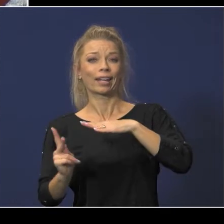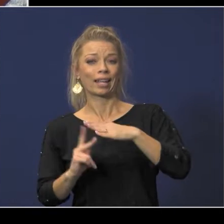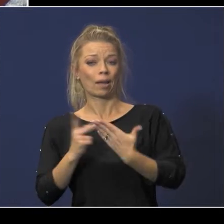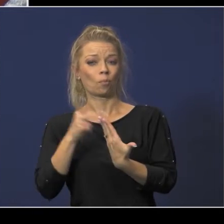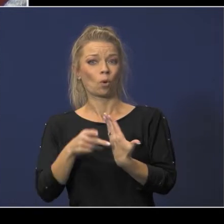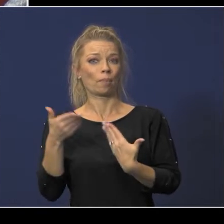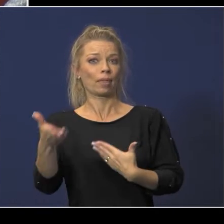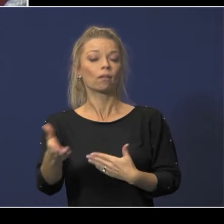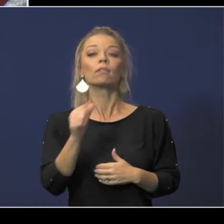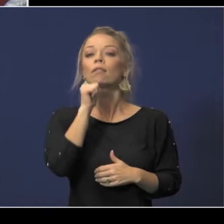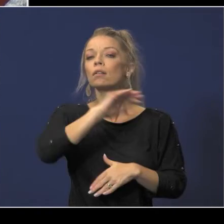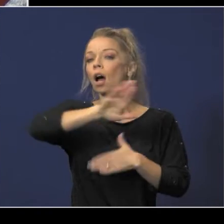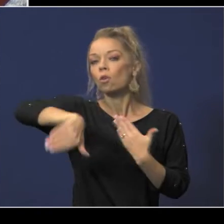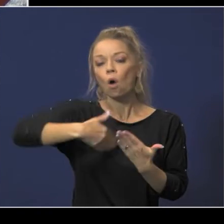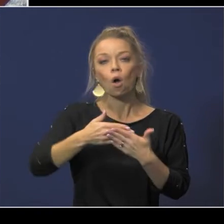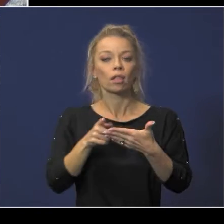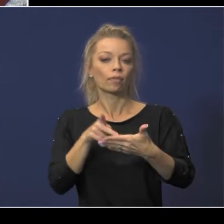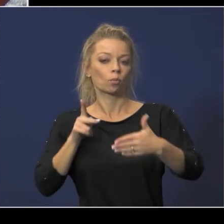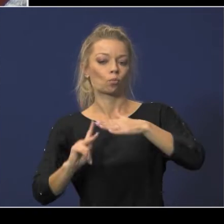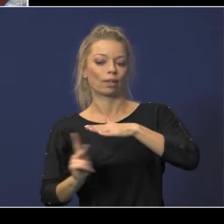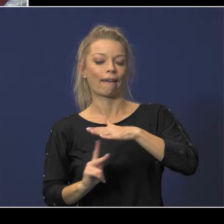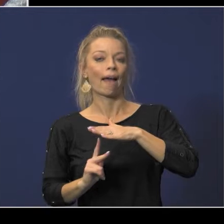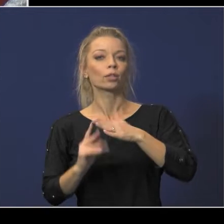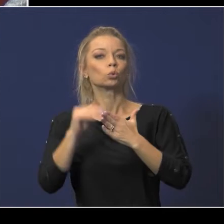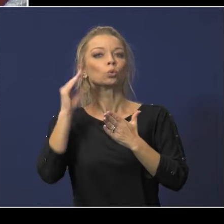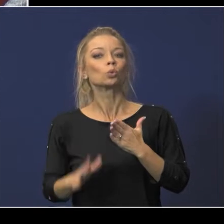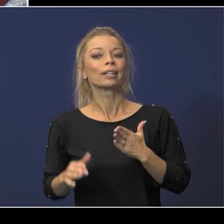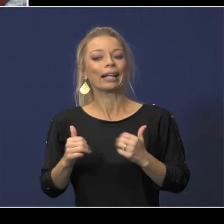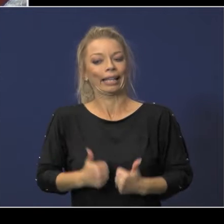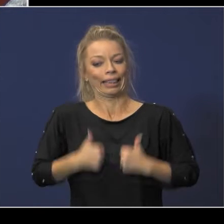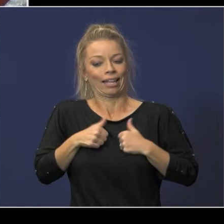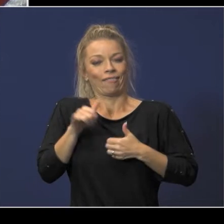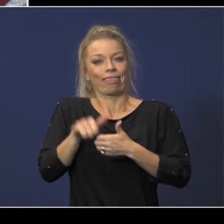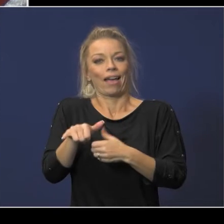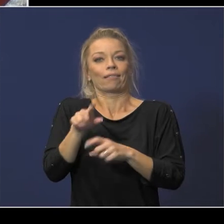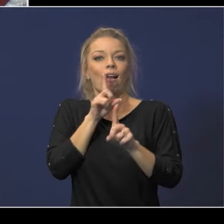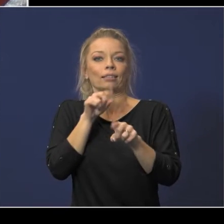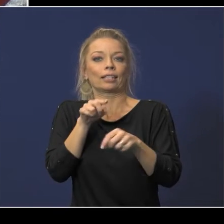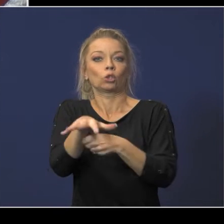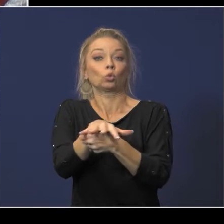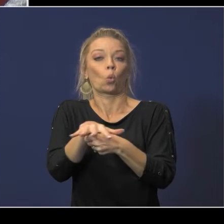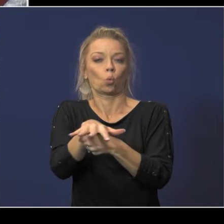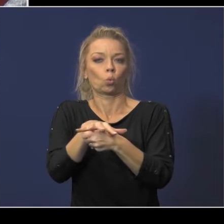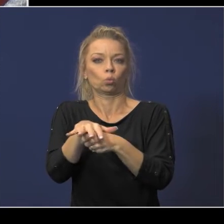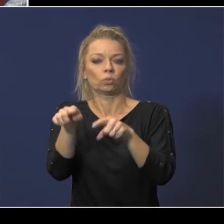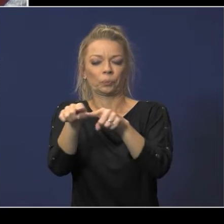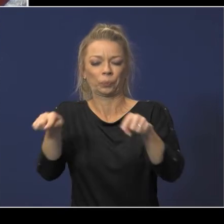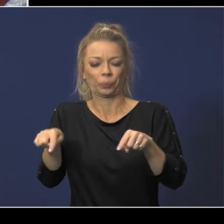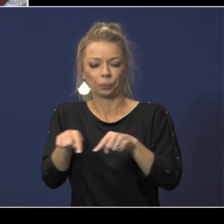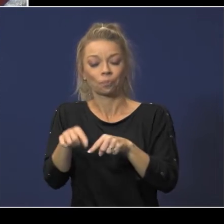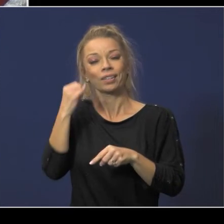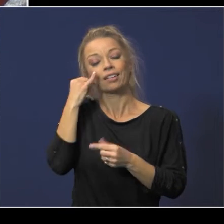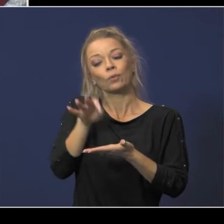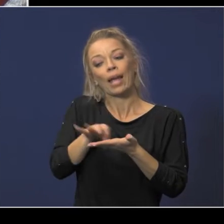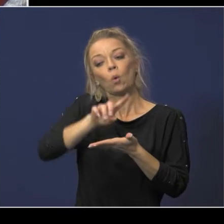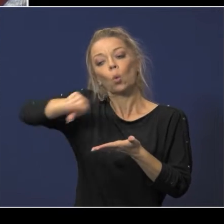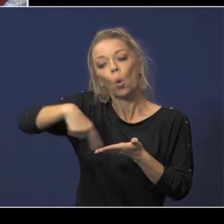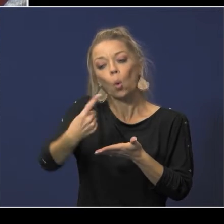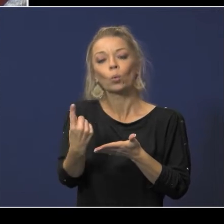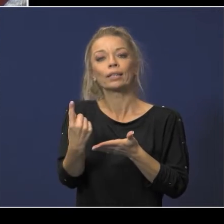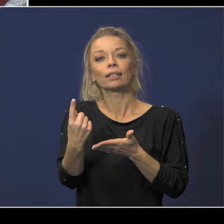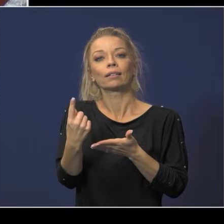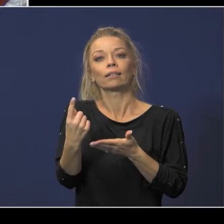not all of those pre-k students are residents in the pope attendance zone so when you only count residents it